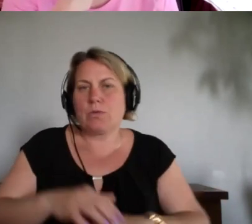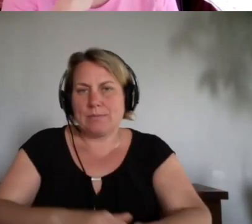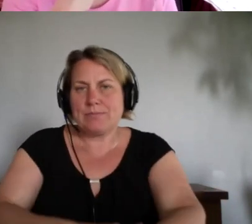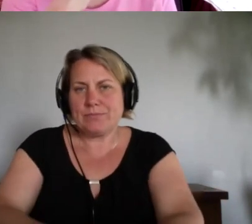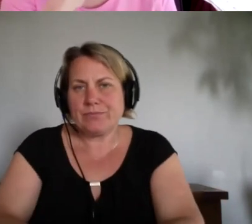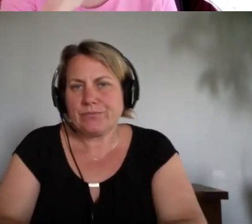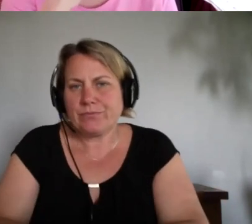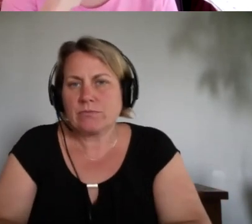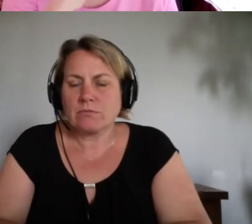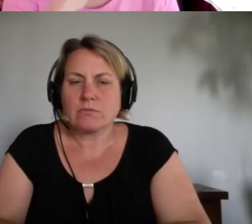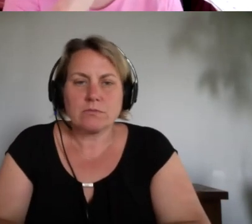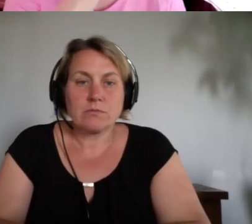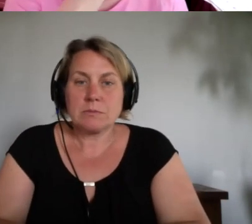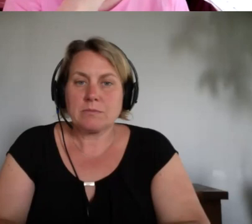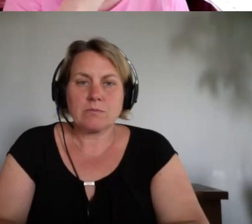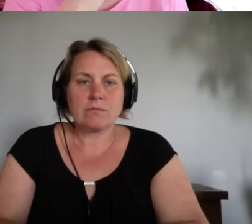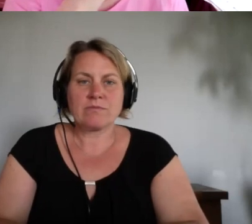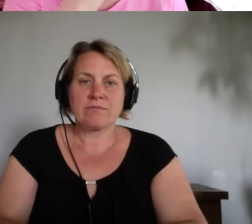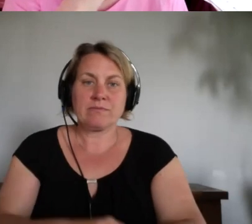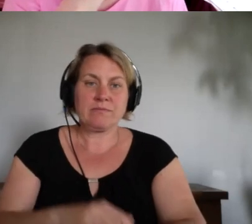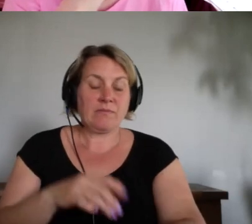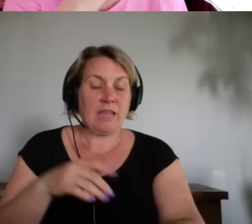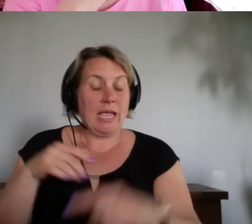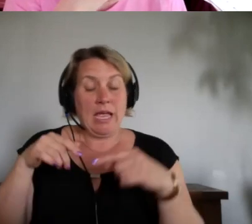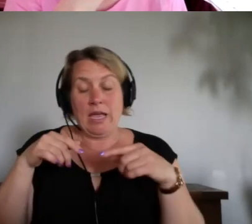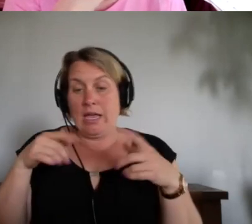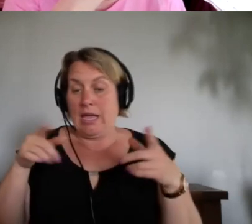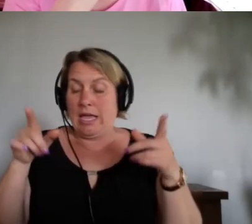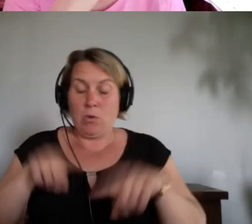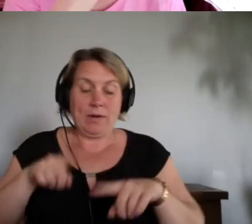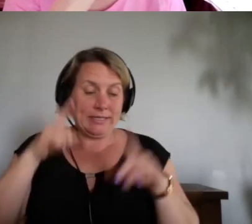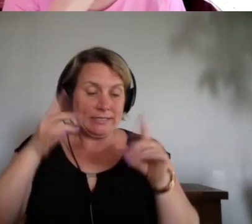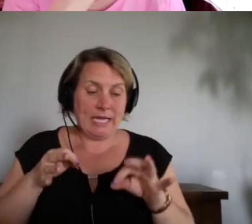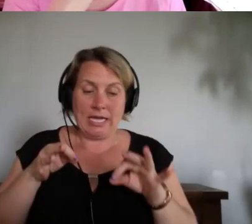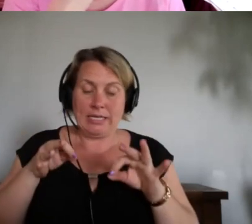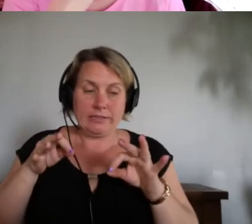thank you and the hole just gets darker as you go deeper into it yeah